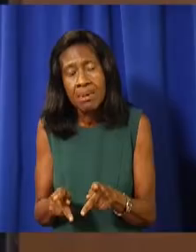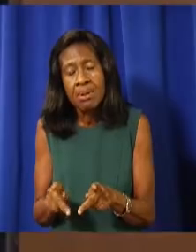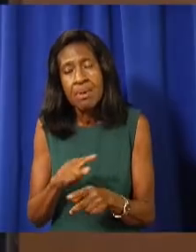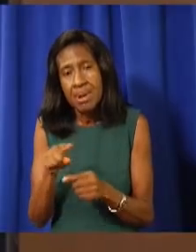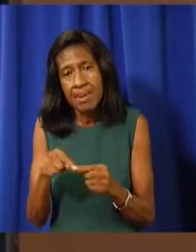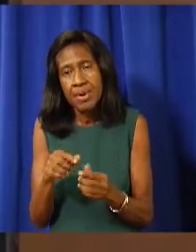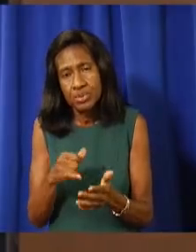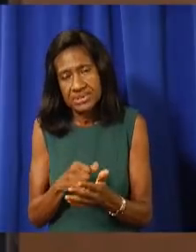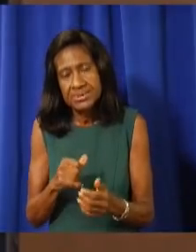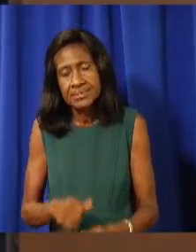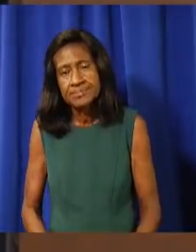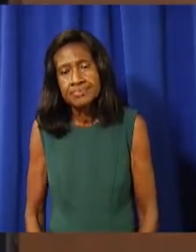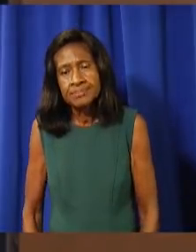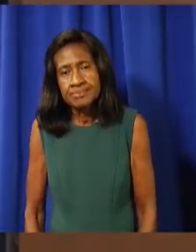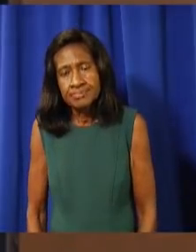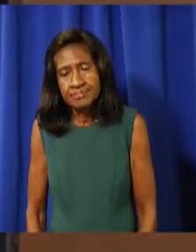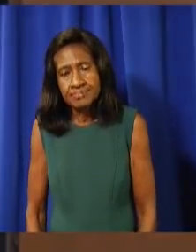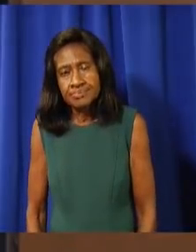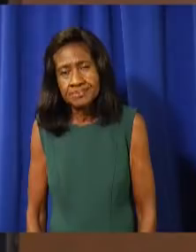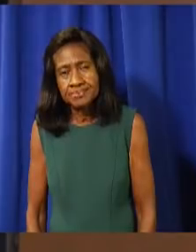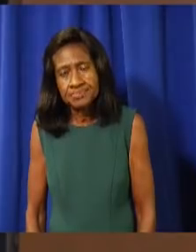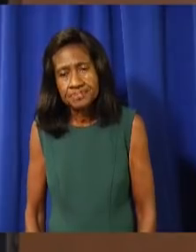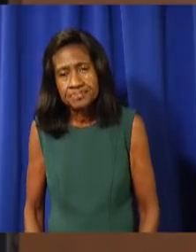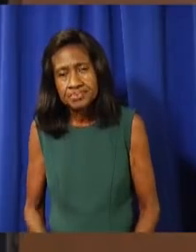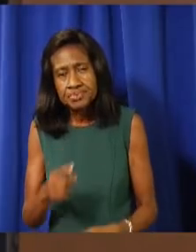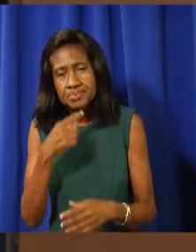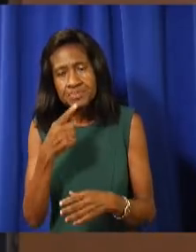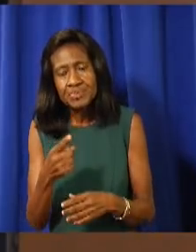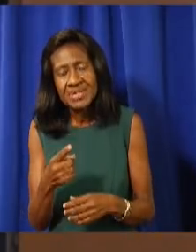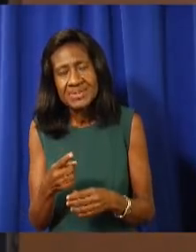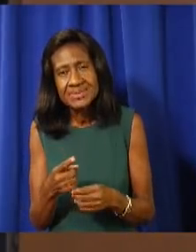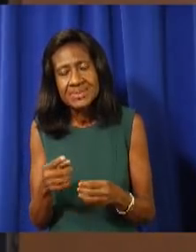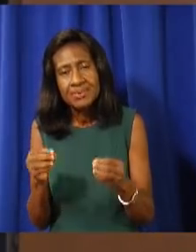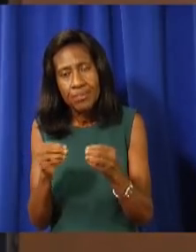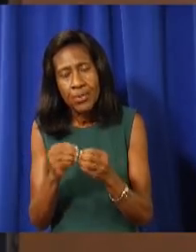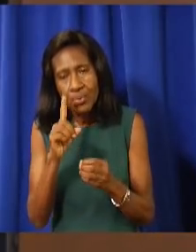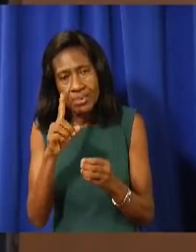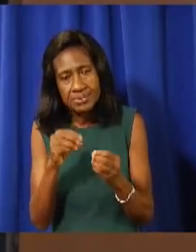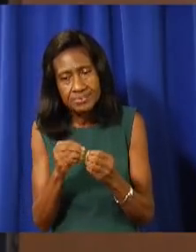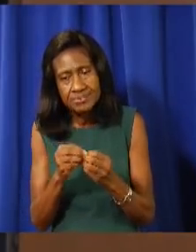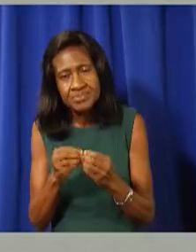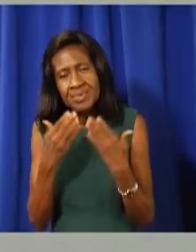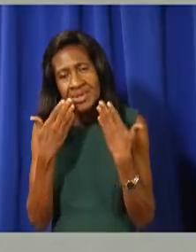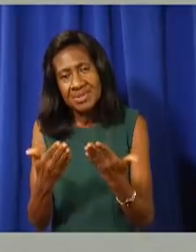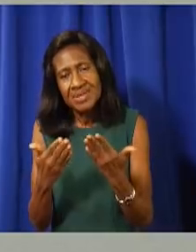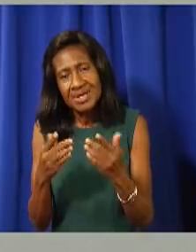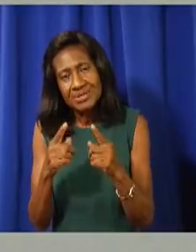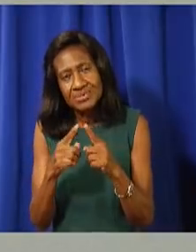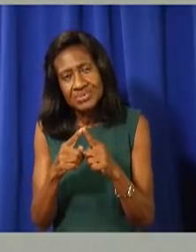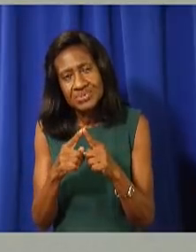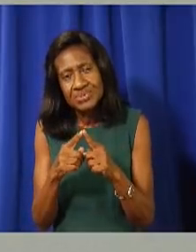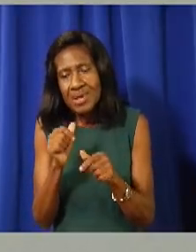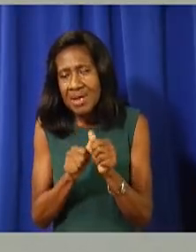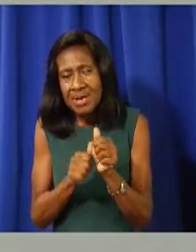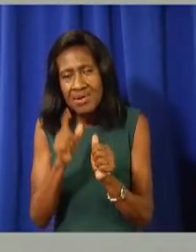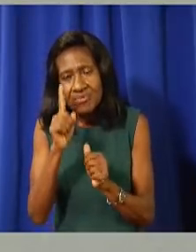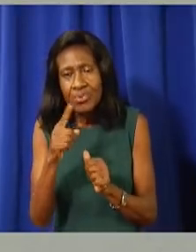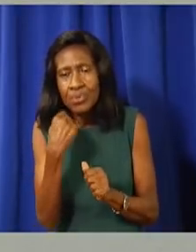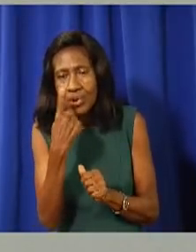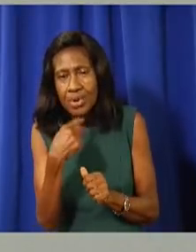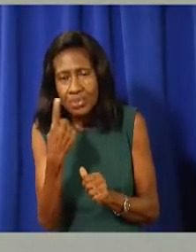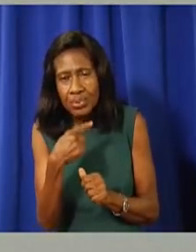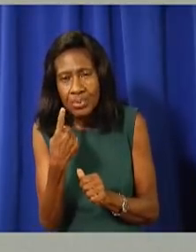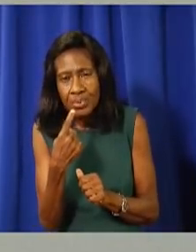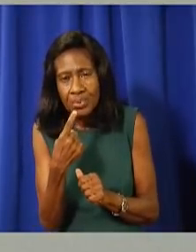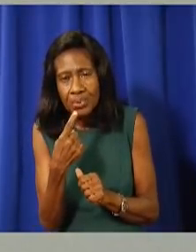Thank you very much, Minister. I would just like to add, um, you know, my thanks to, um, everyone who have,